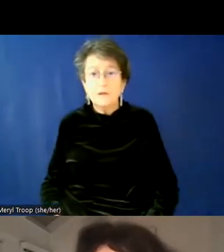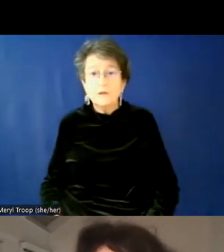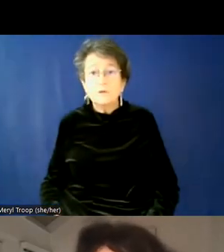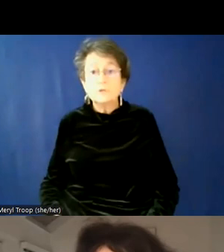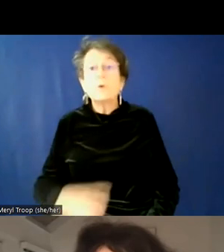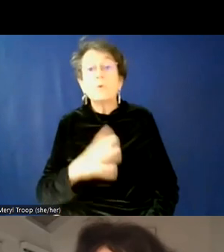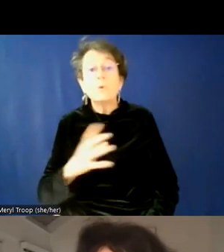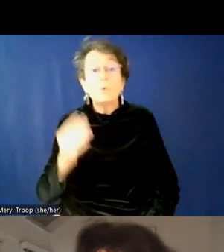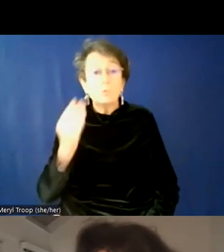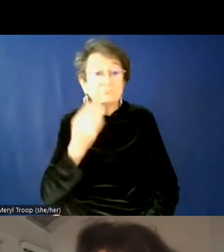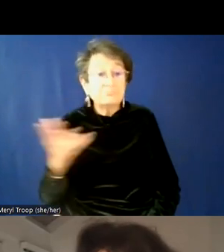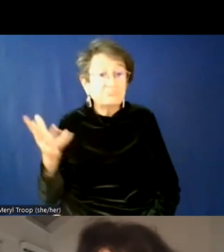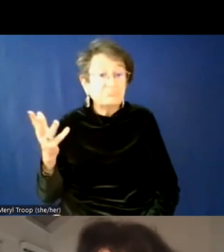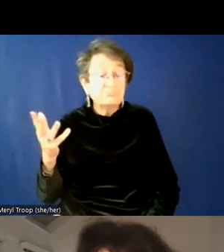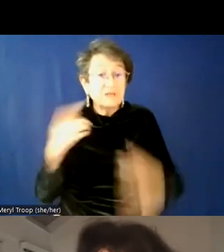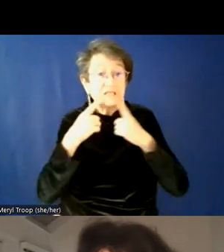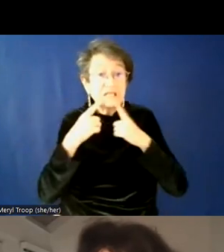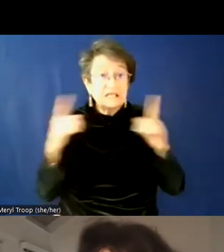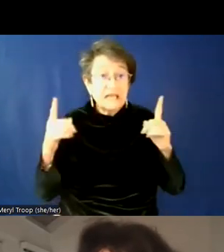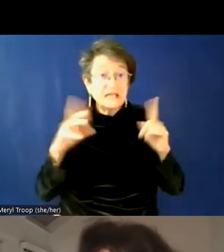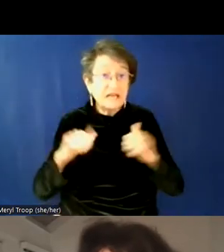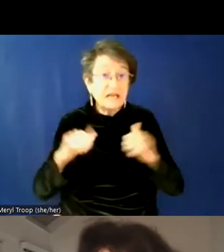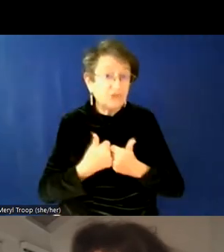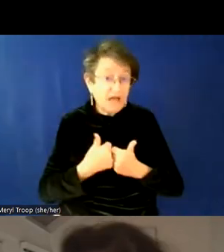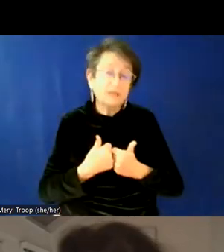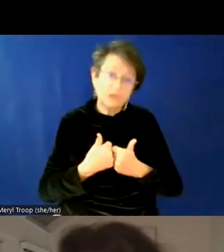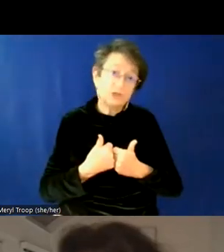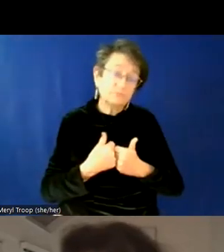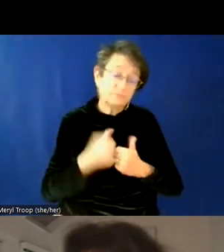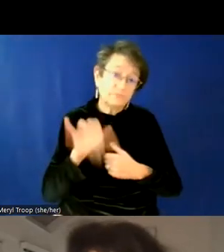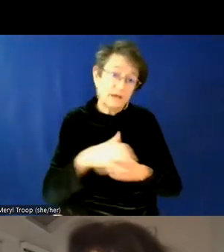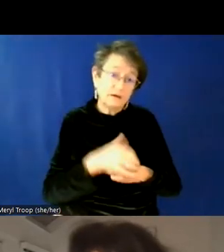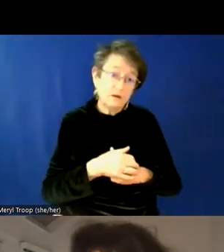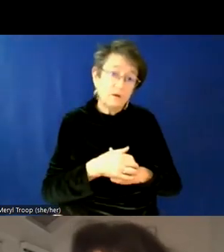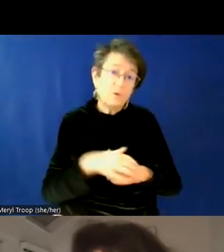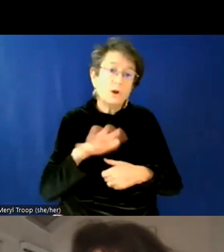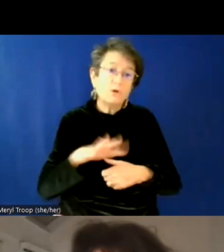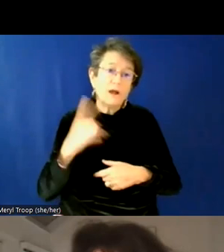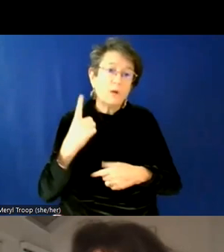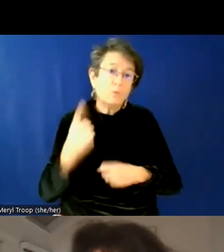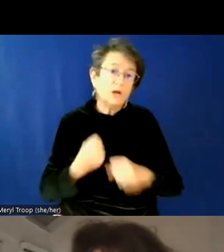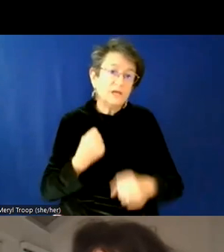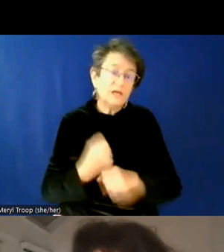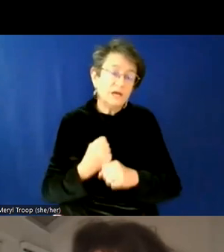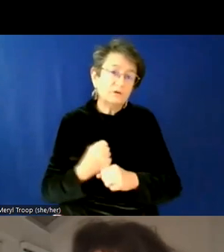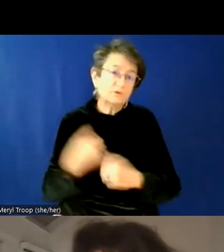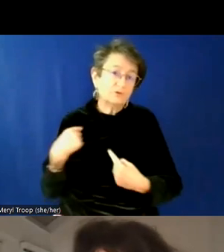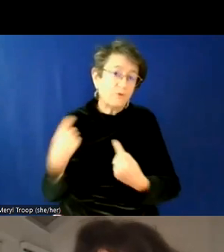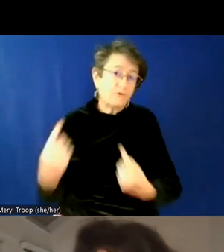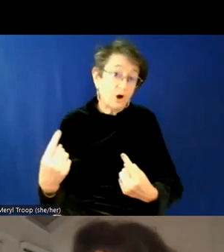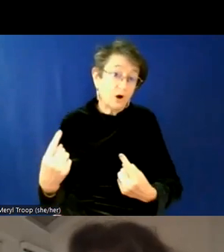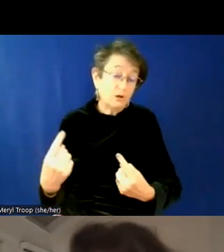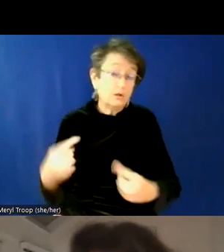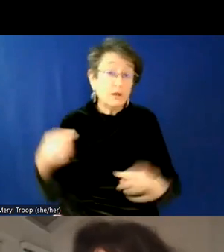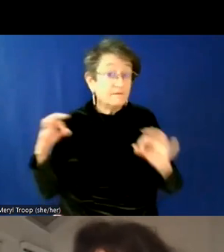probably the successes and the challenges. think that we're, like I said, we're about a year out and, and I think the feedback has been